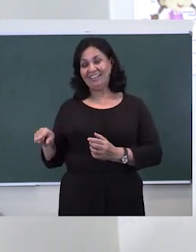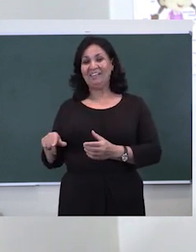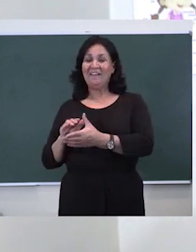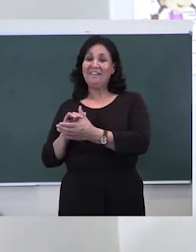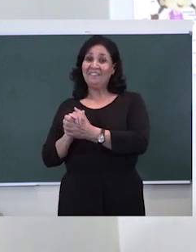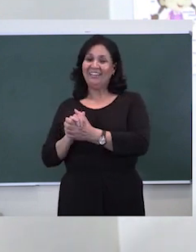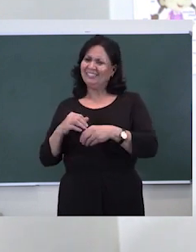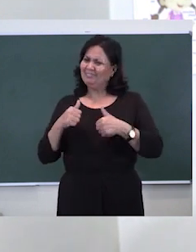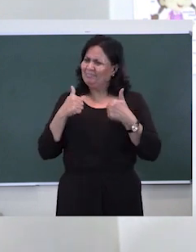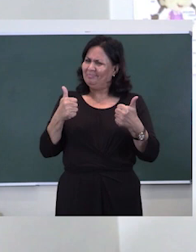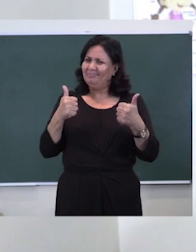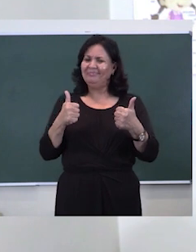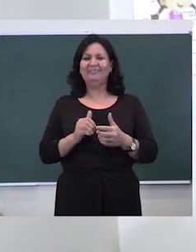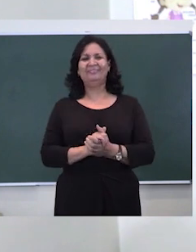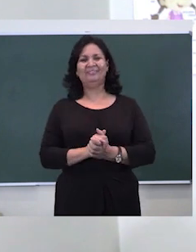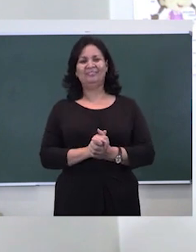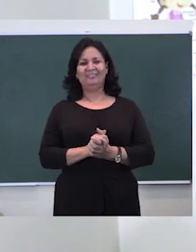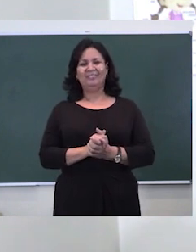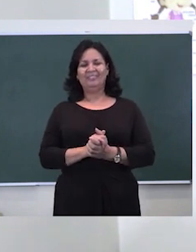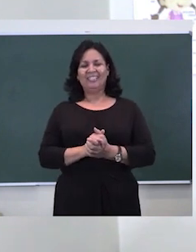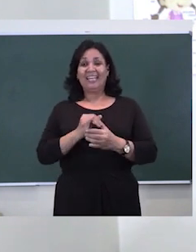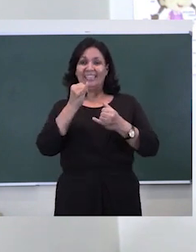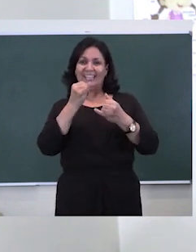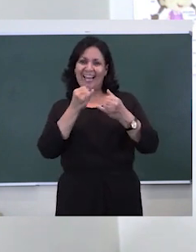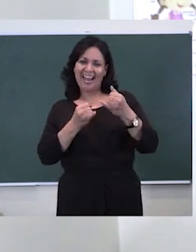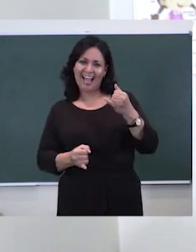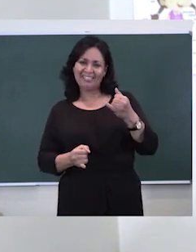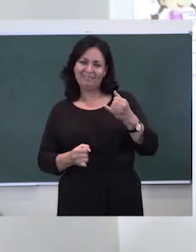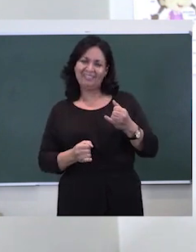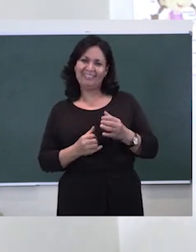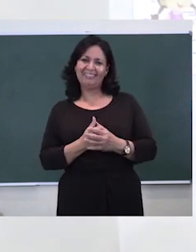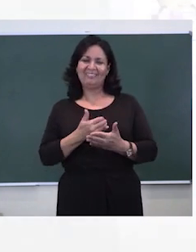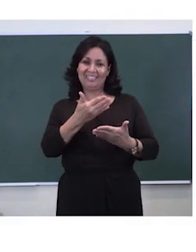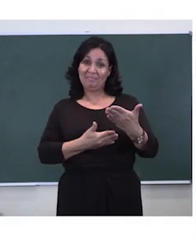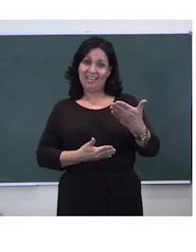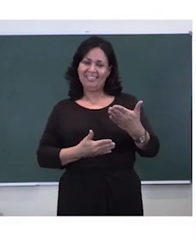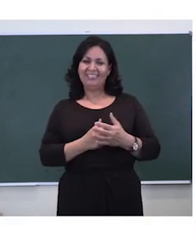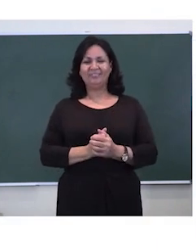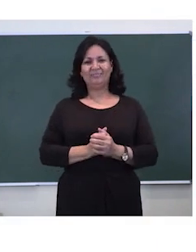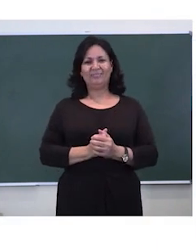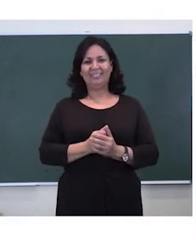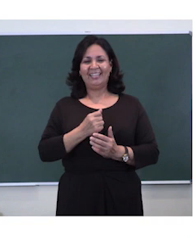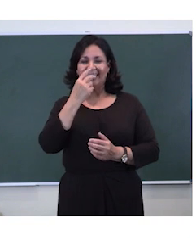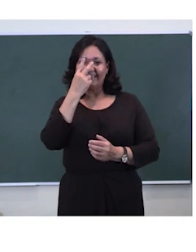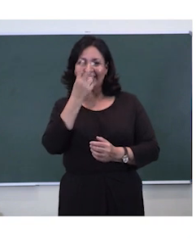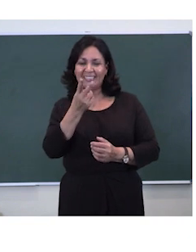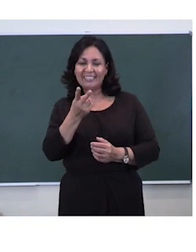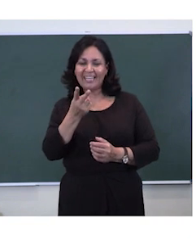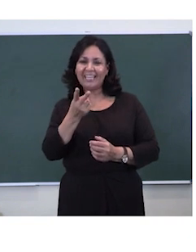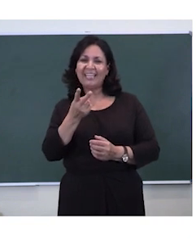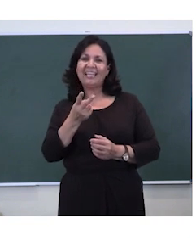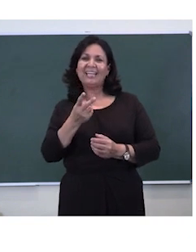here. Let us move on to the last part of this page. You can see that there is a number line.